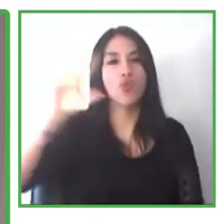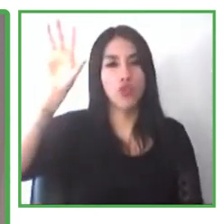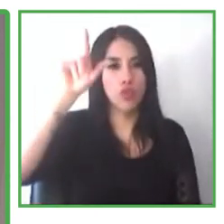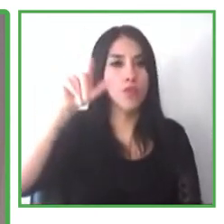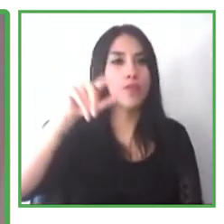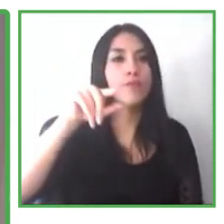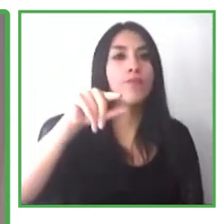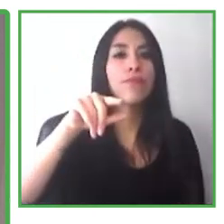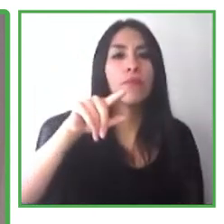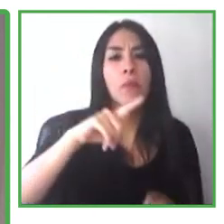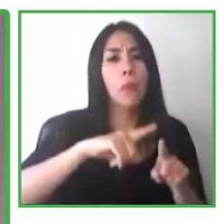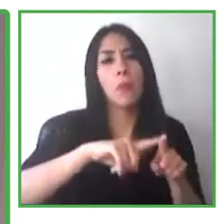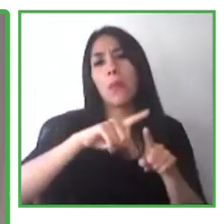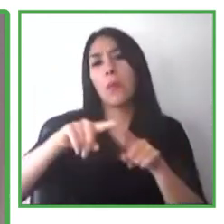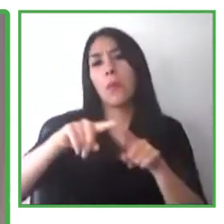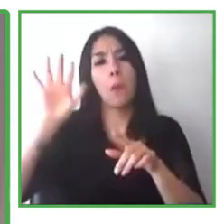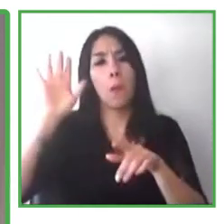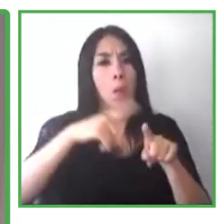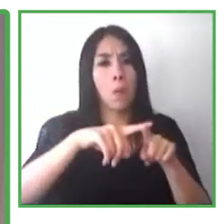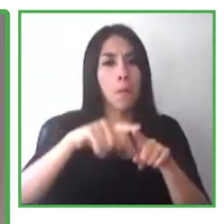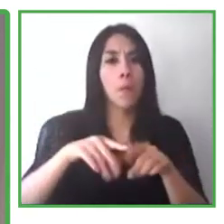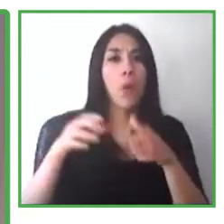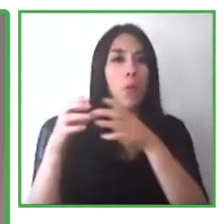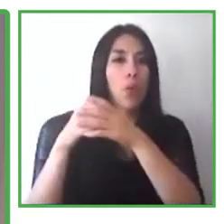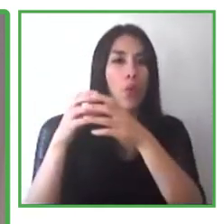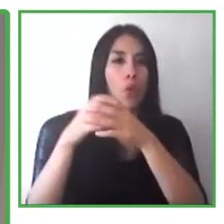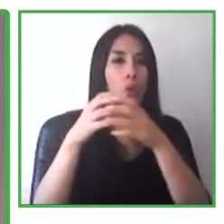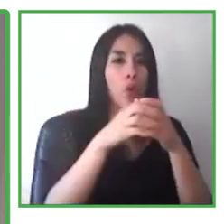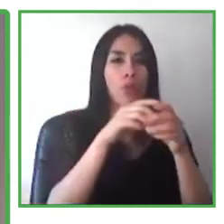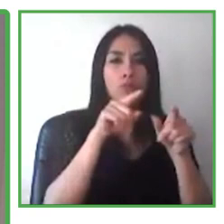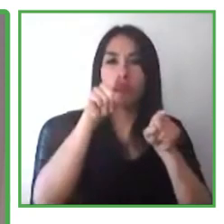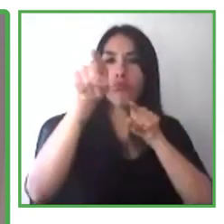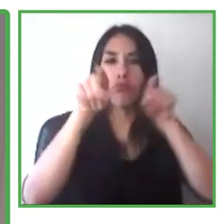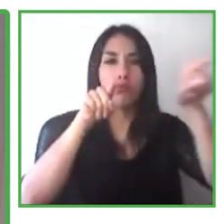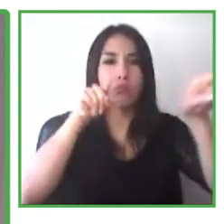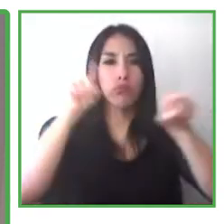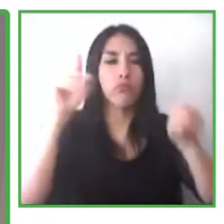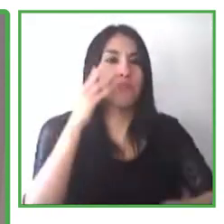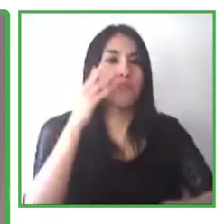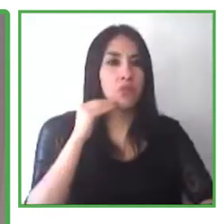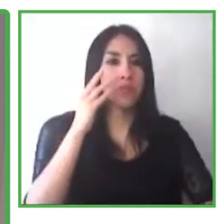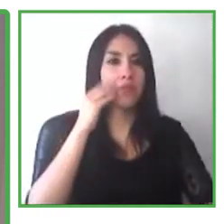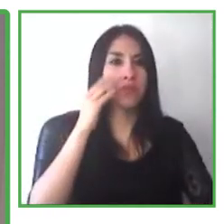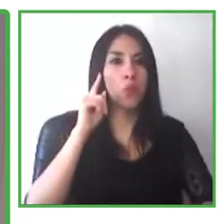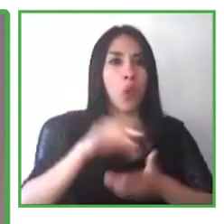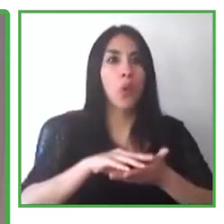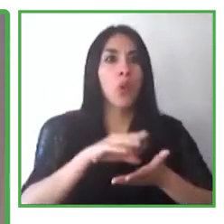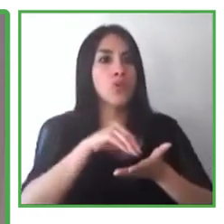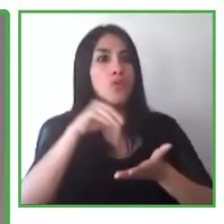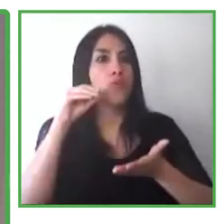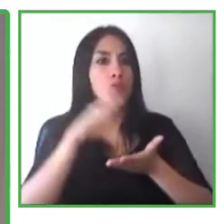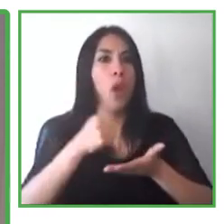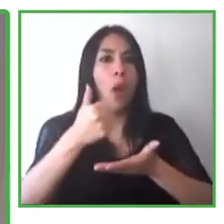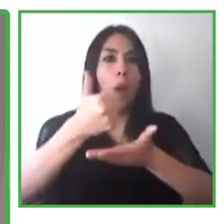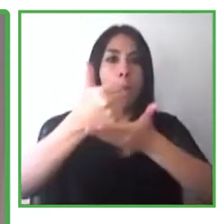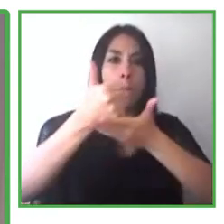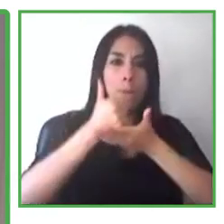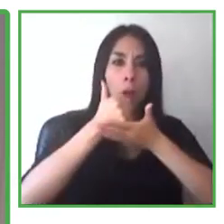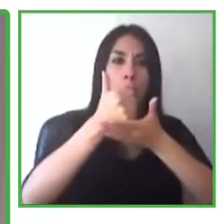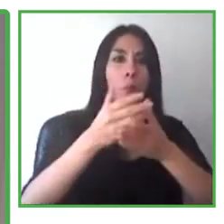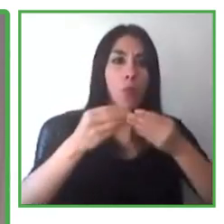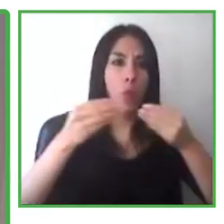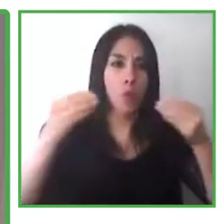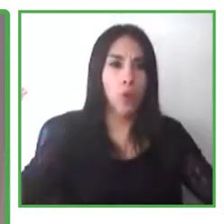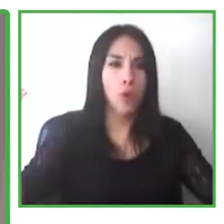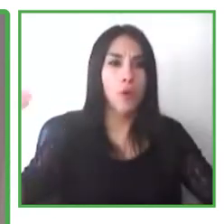experience that we thought would be really helpful in this panel. So with that, Eves, I'm going to turn it over to you and we'd love to hear your thoughts on, again,